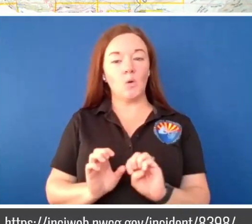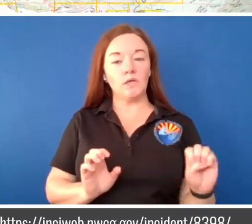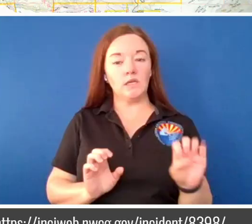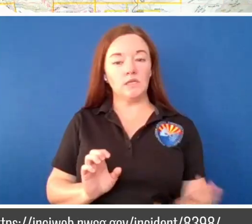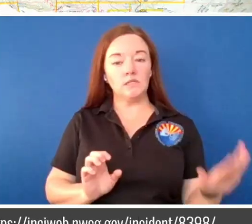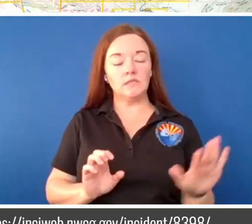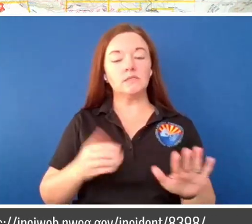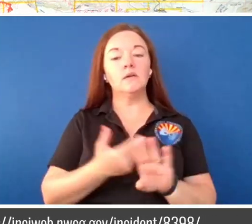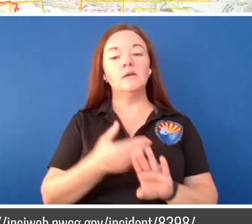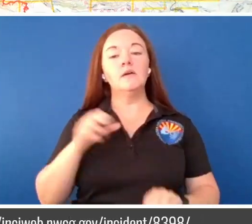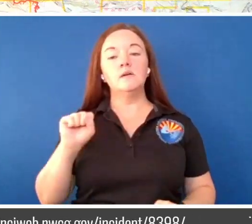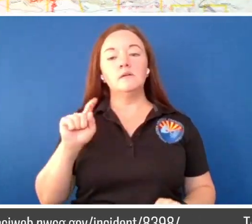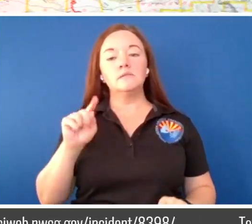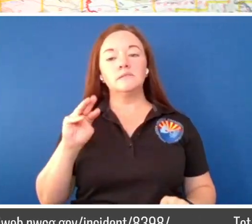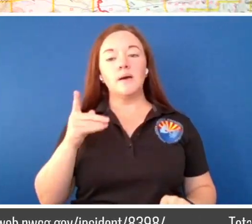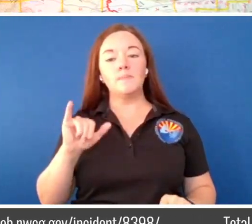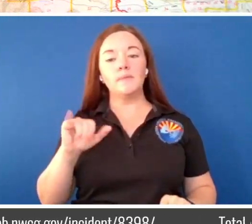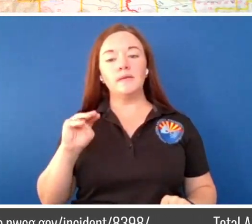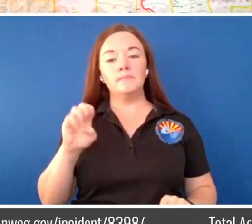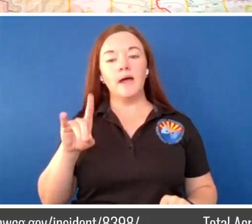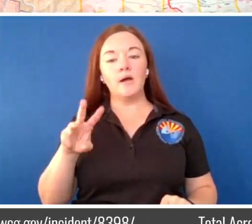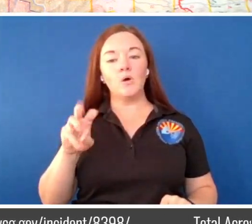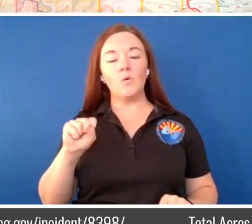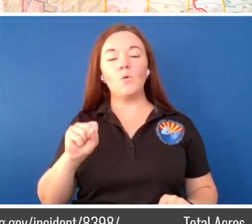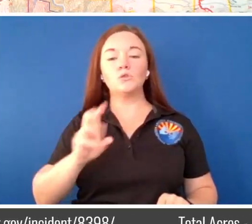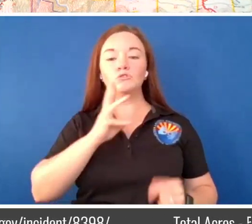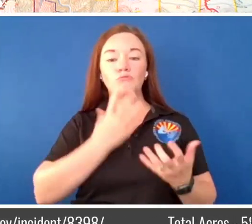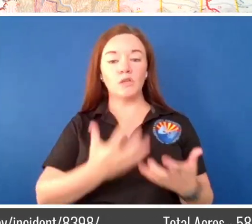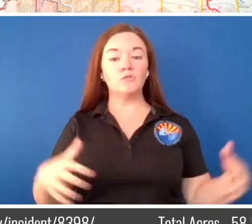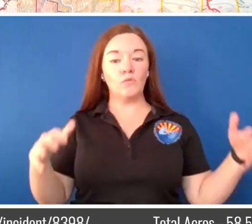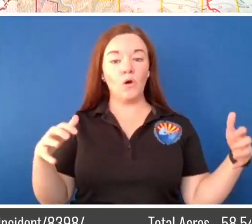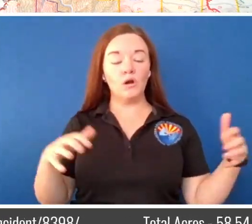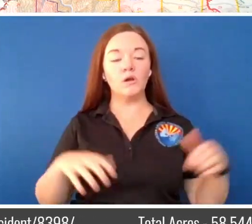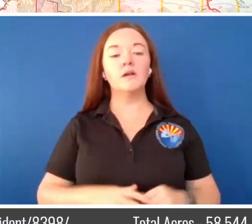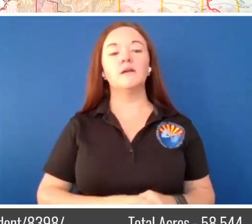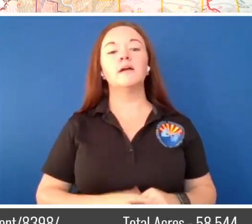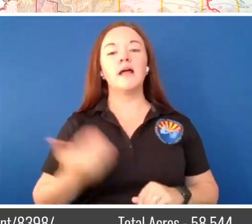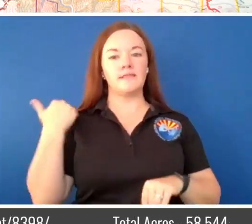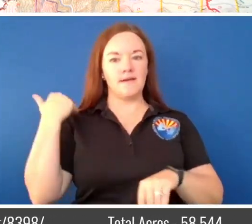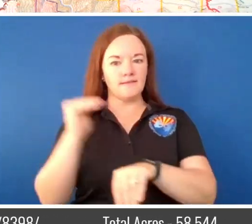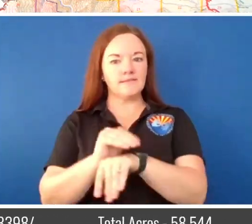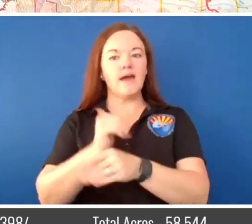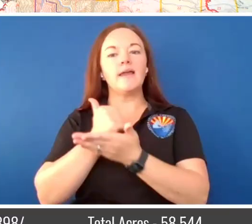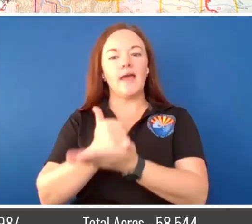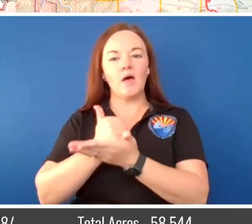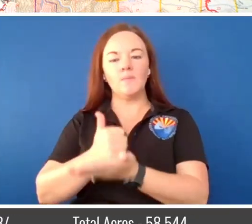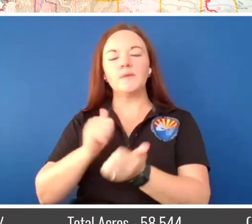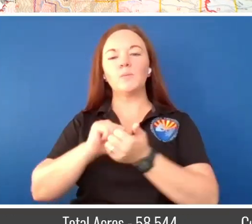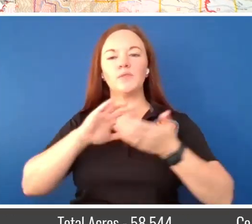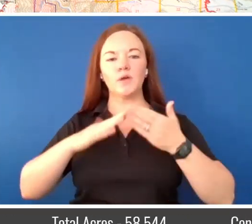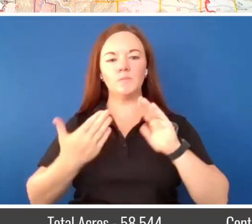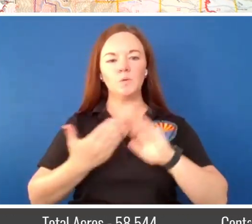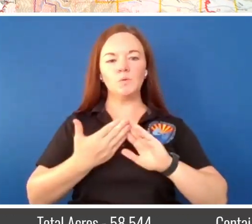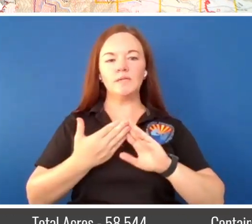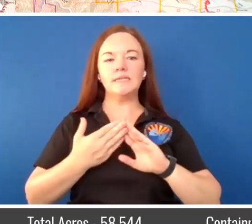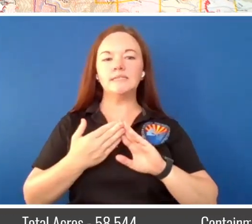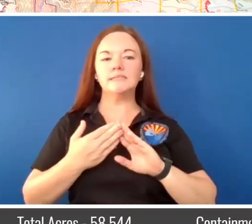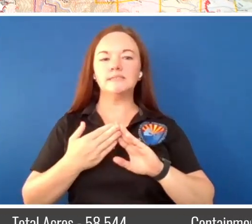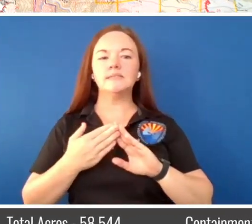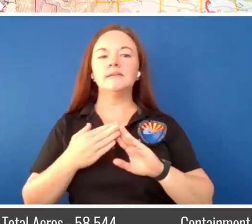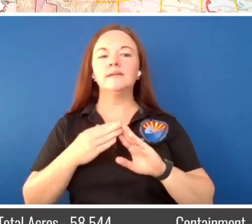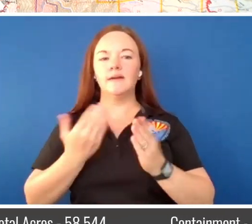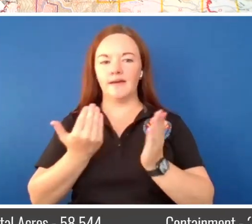Stumpy Meadows Reservoir. Last night, they were helping in the efforts around the communities up here, and same thing,